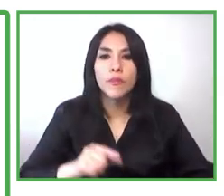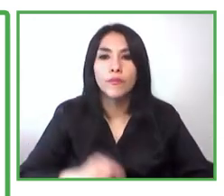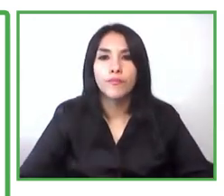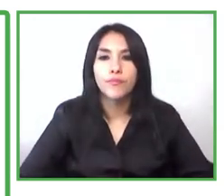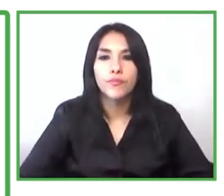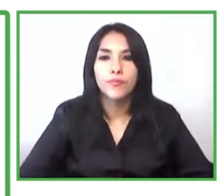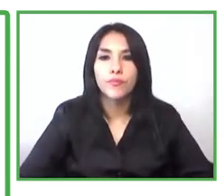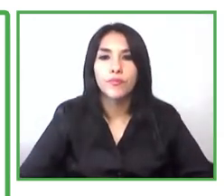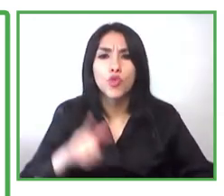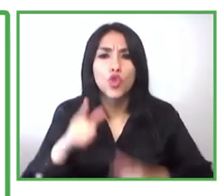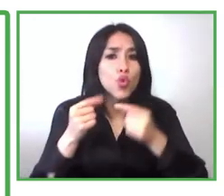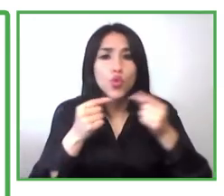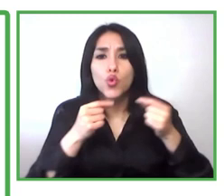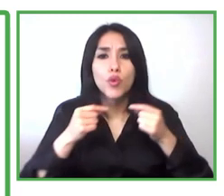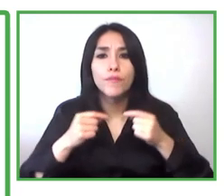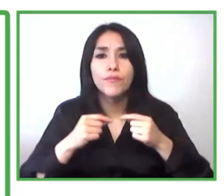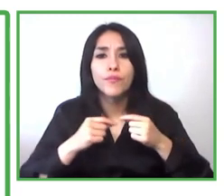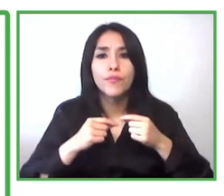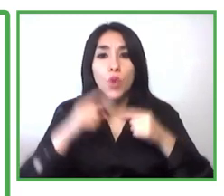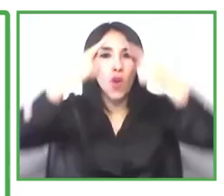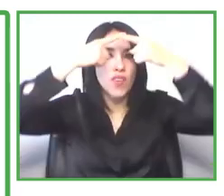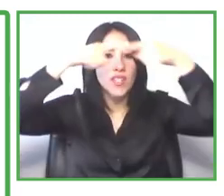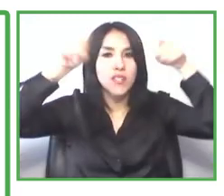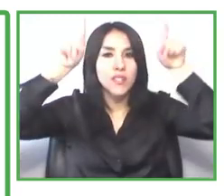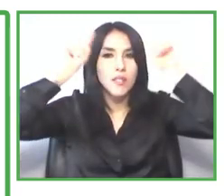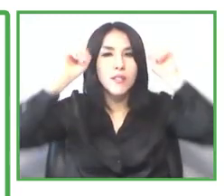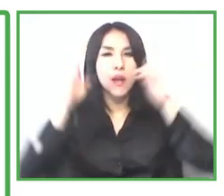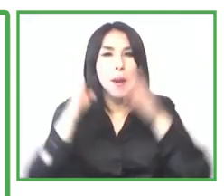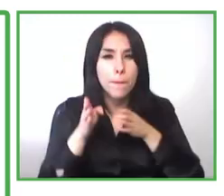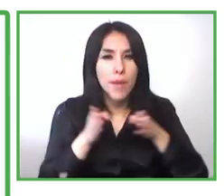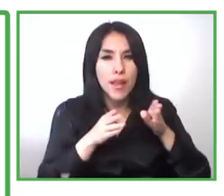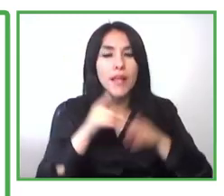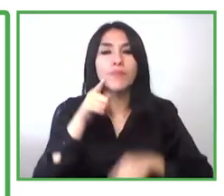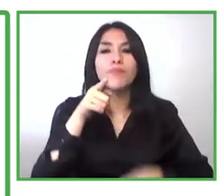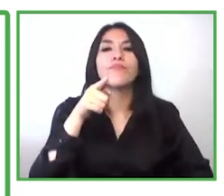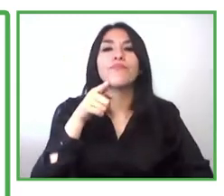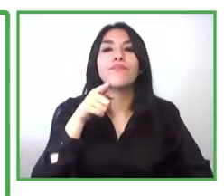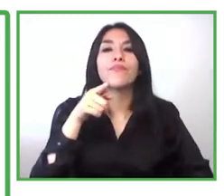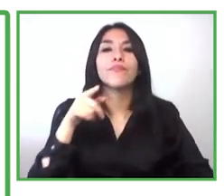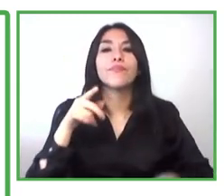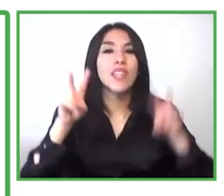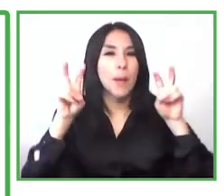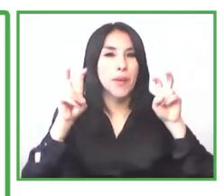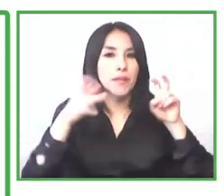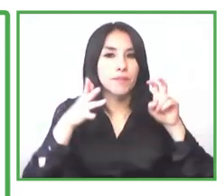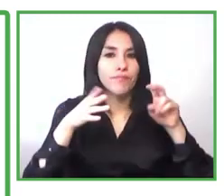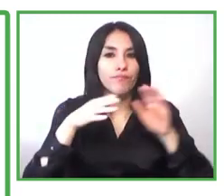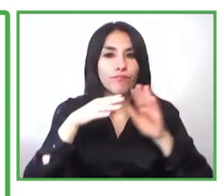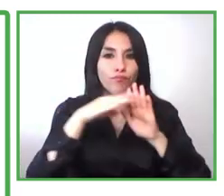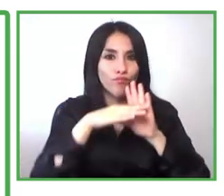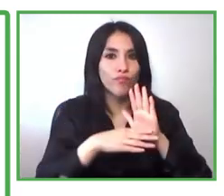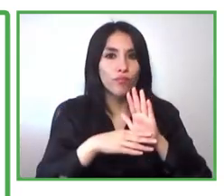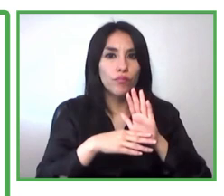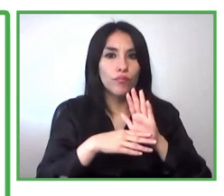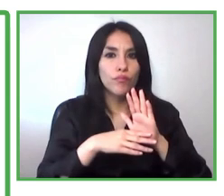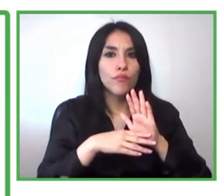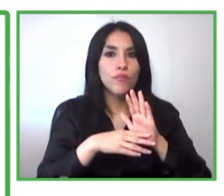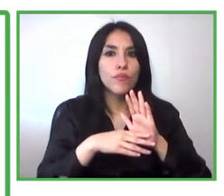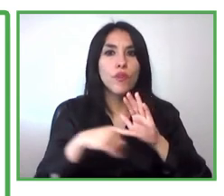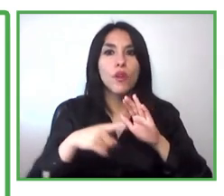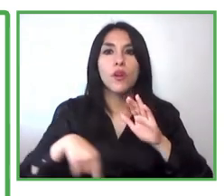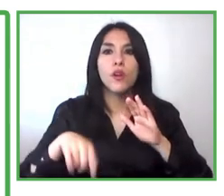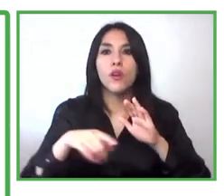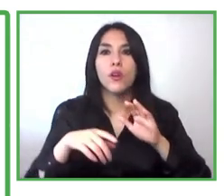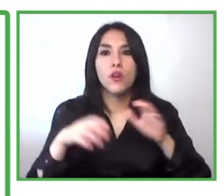they have um production that we have been consolidated and we're organizing it